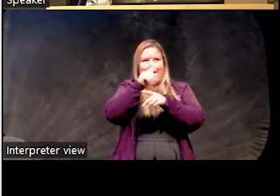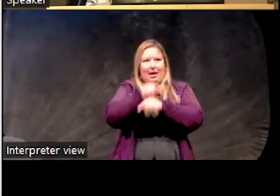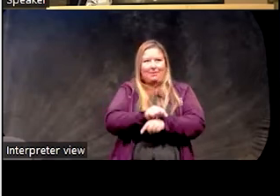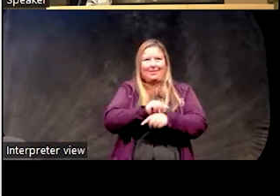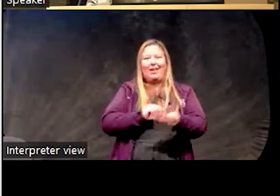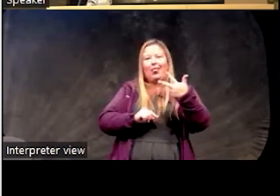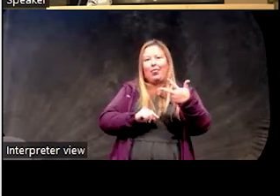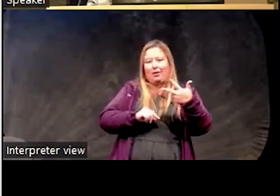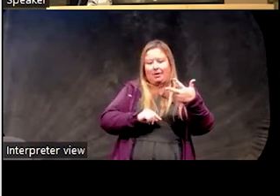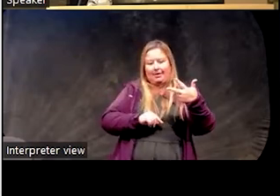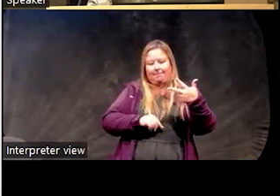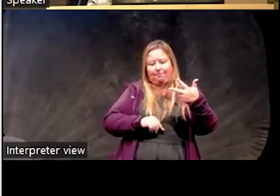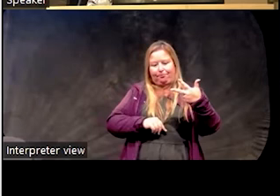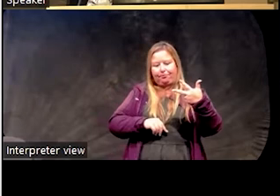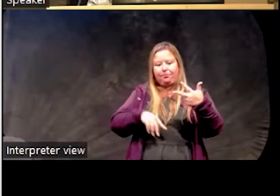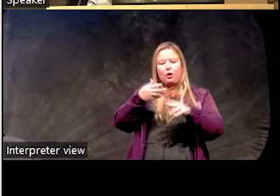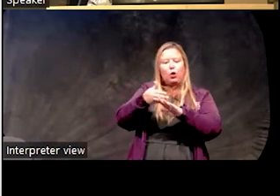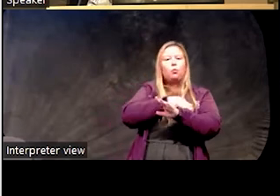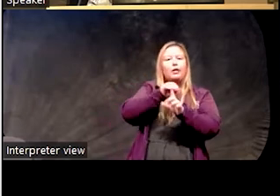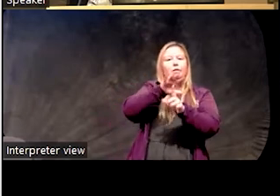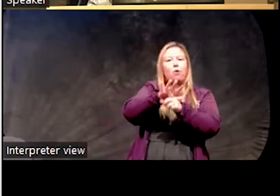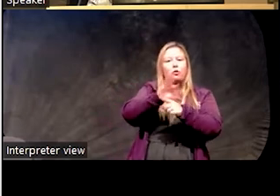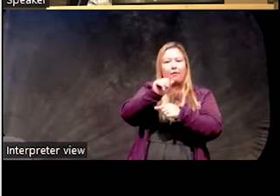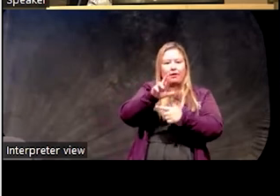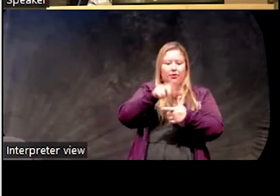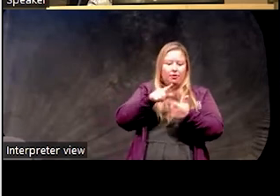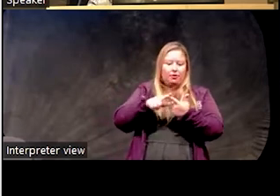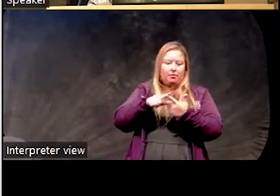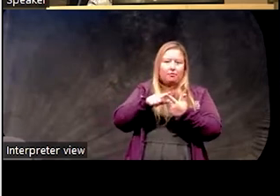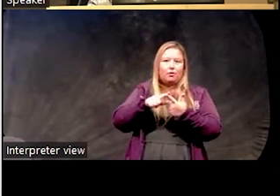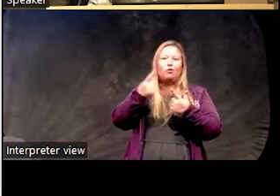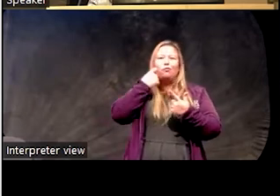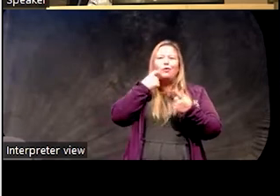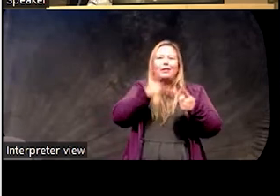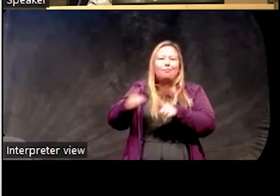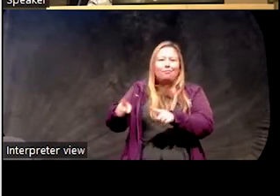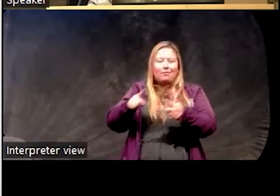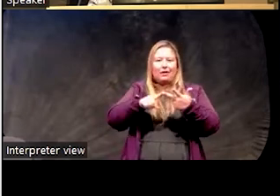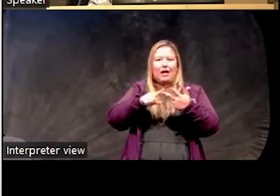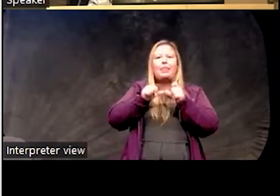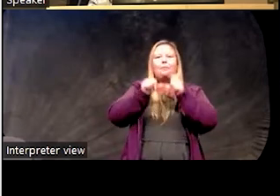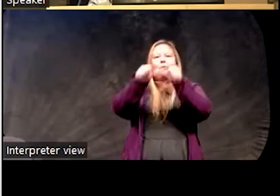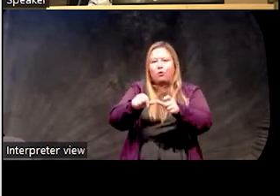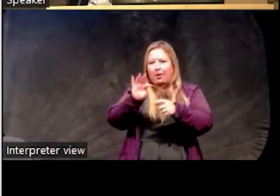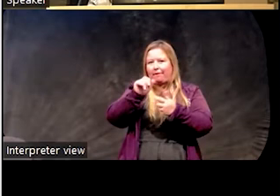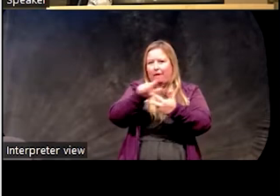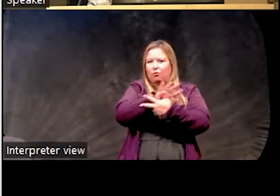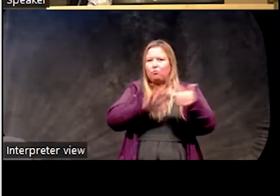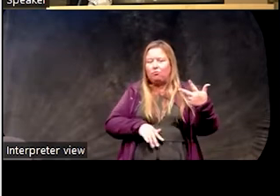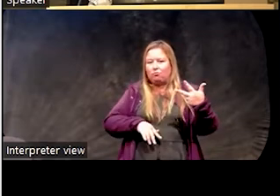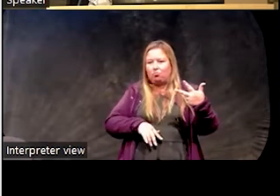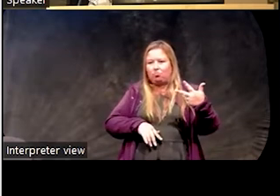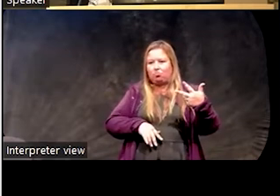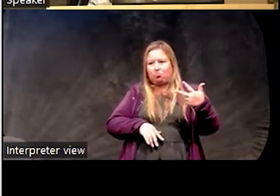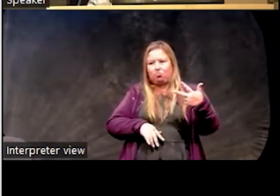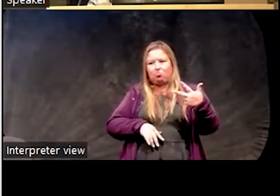3Ps are predisposing factors, precipitating factors, and perpetuating factors, and then